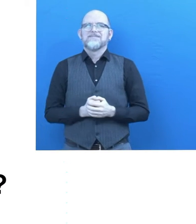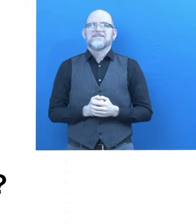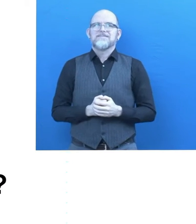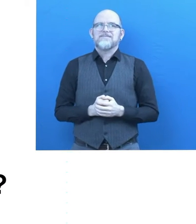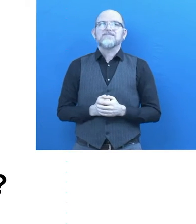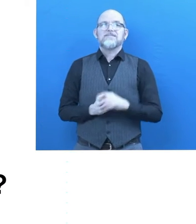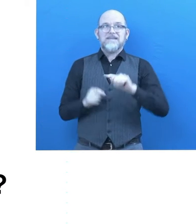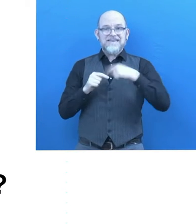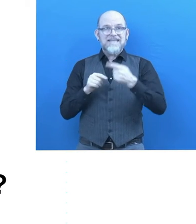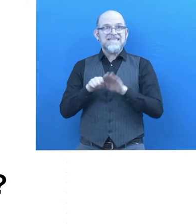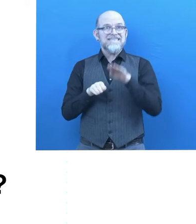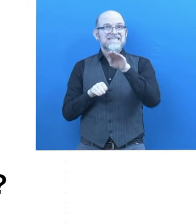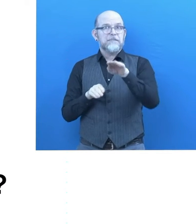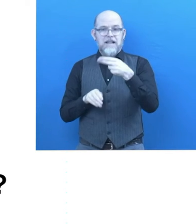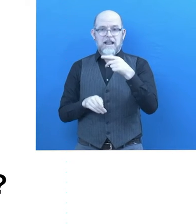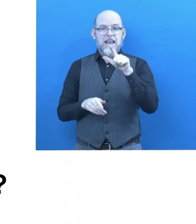next for Helm?